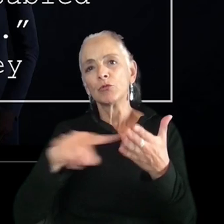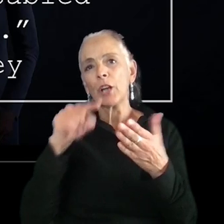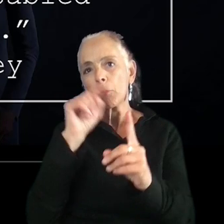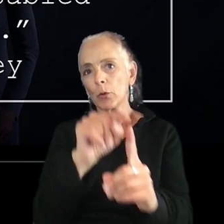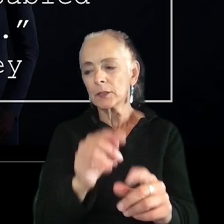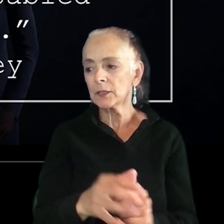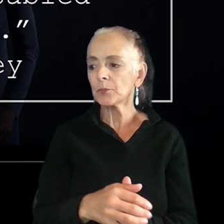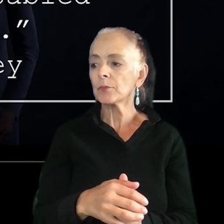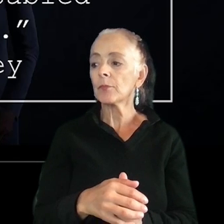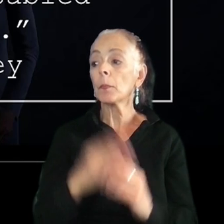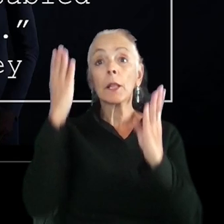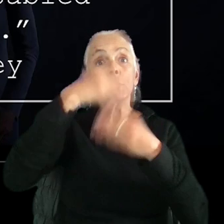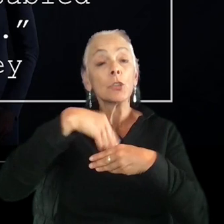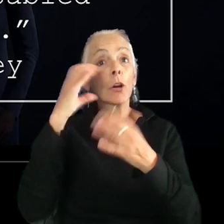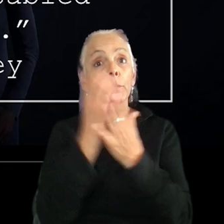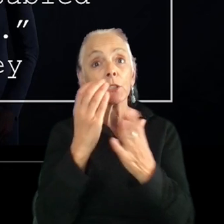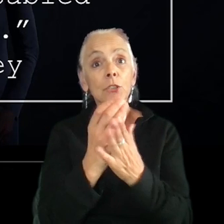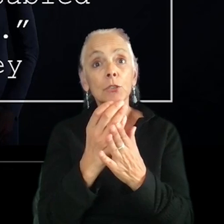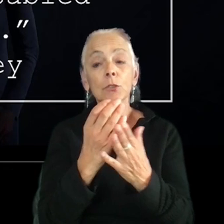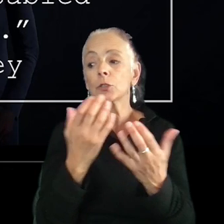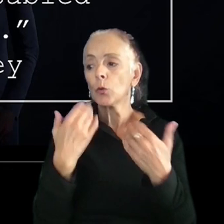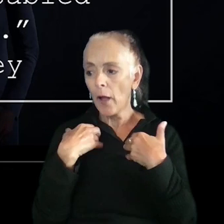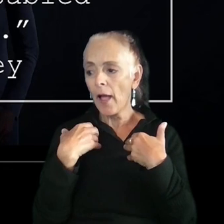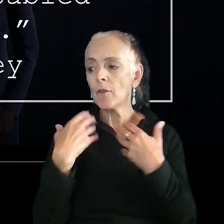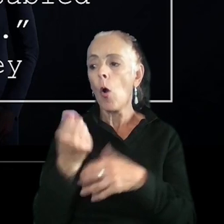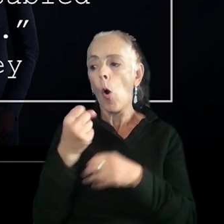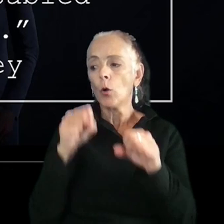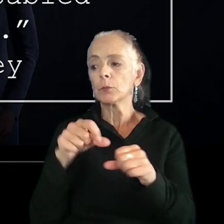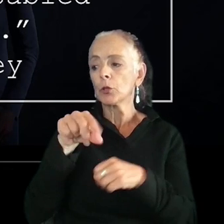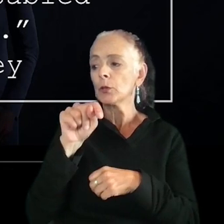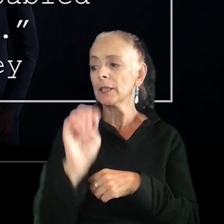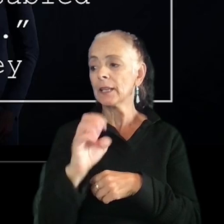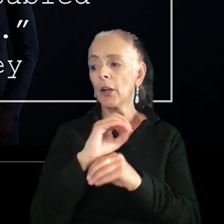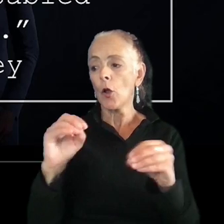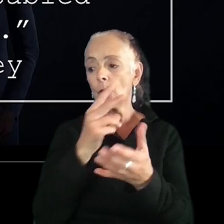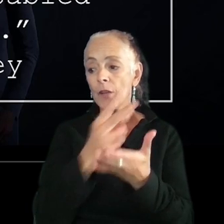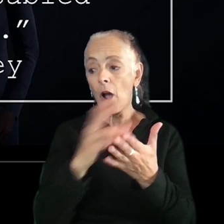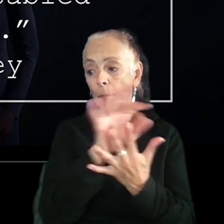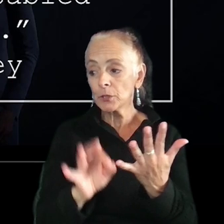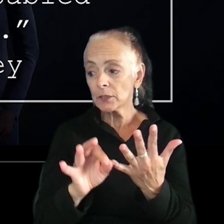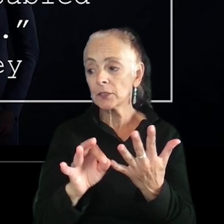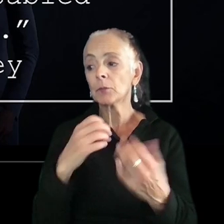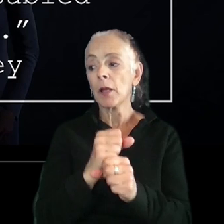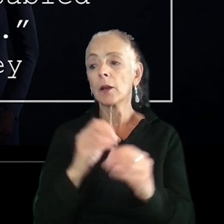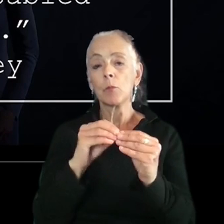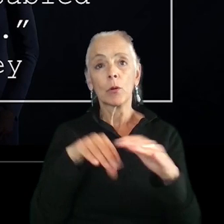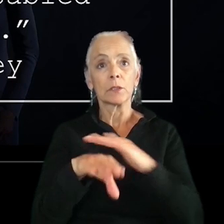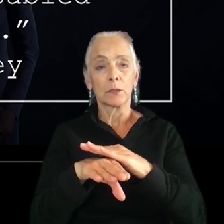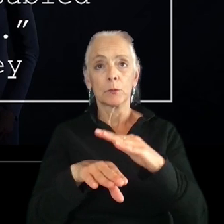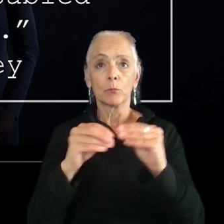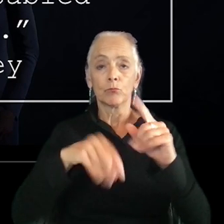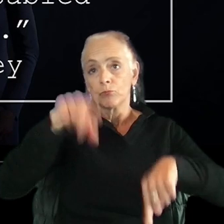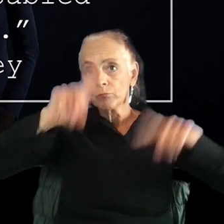pictures. The game offers holdable QTEs and no-fail options, making the gameplay more accessible to a wider range of